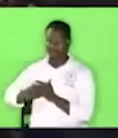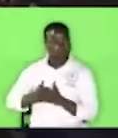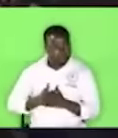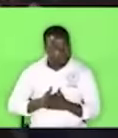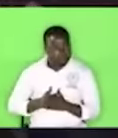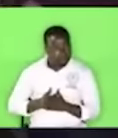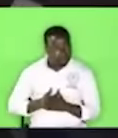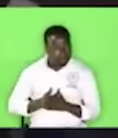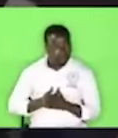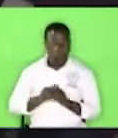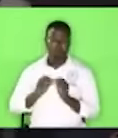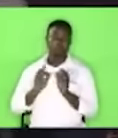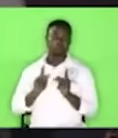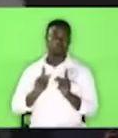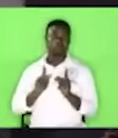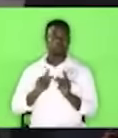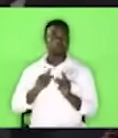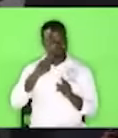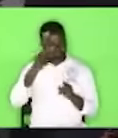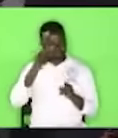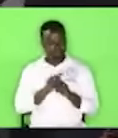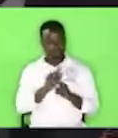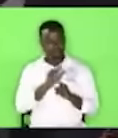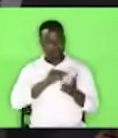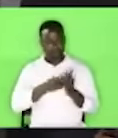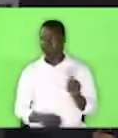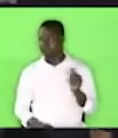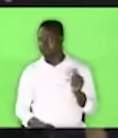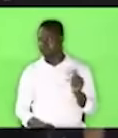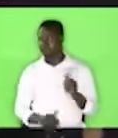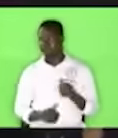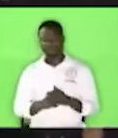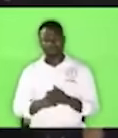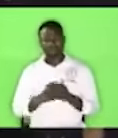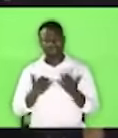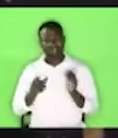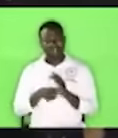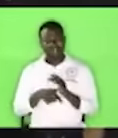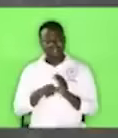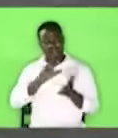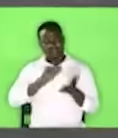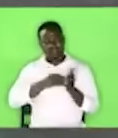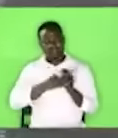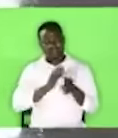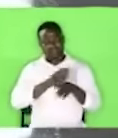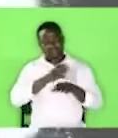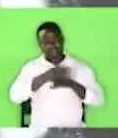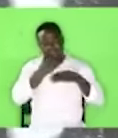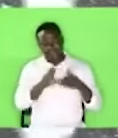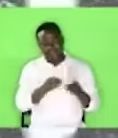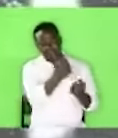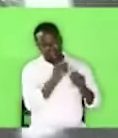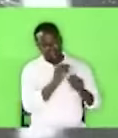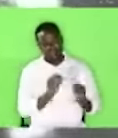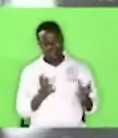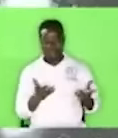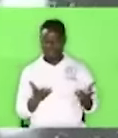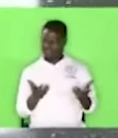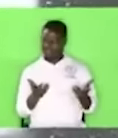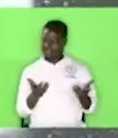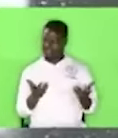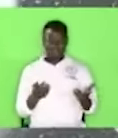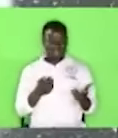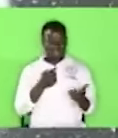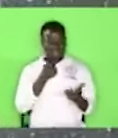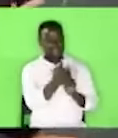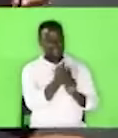So I agreed to the five minutes. Then when it was five minutes, he was still not appearing. Then he came back